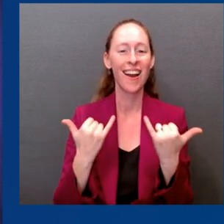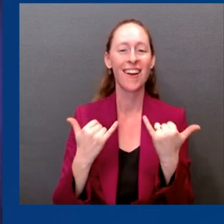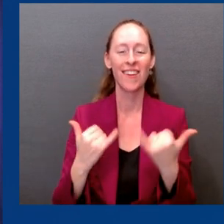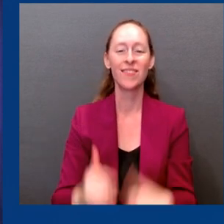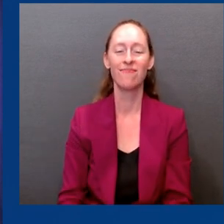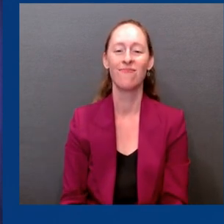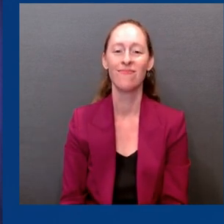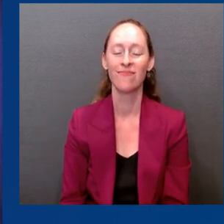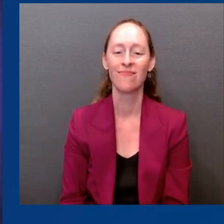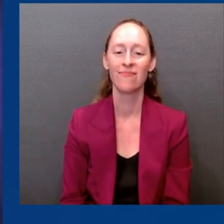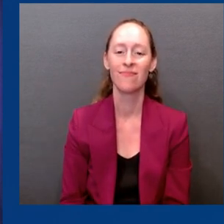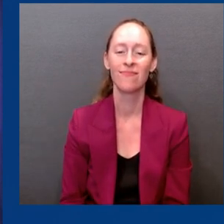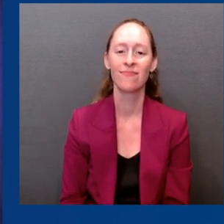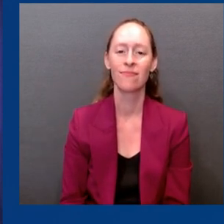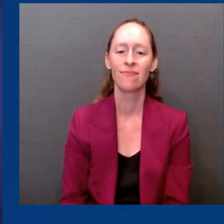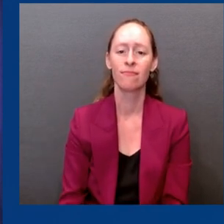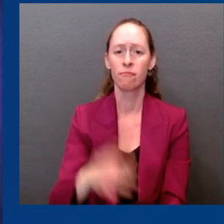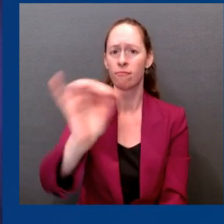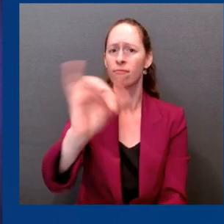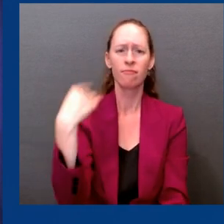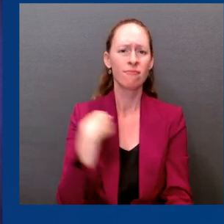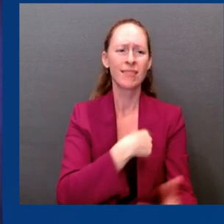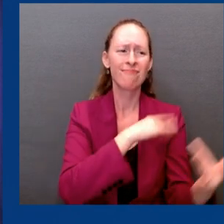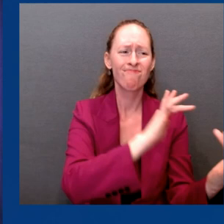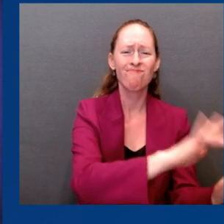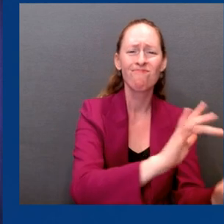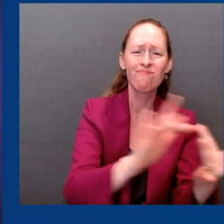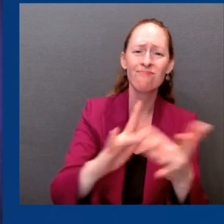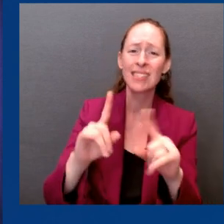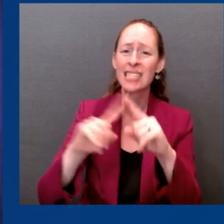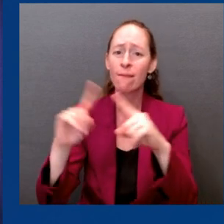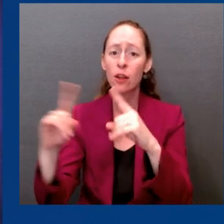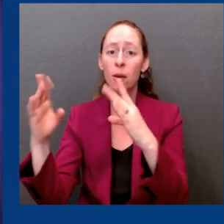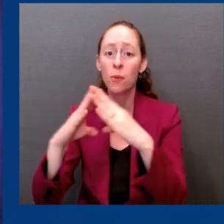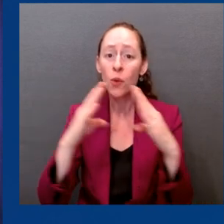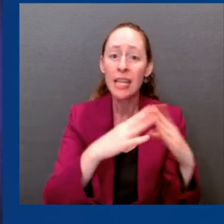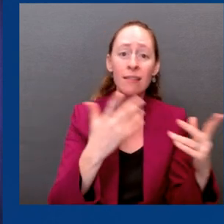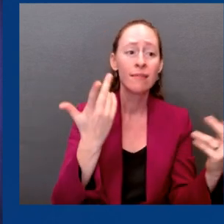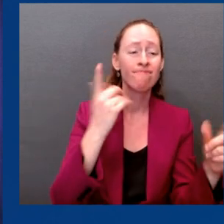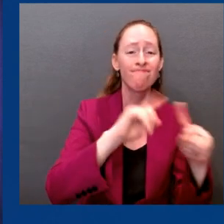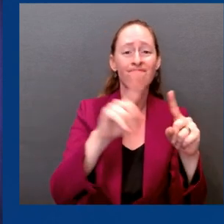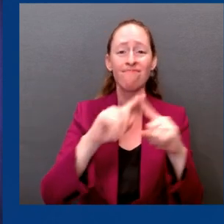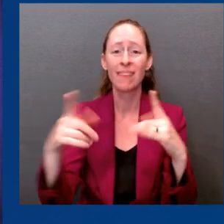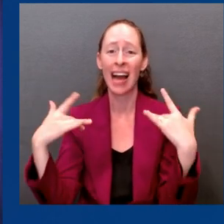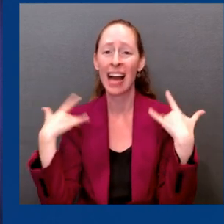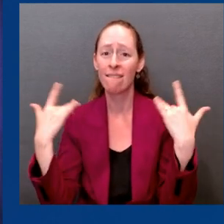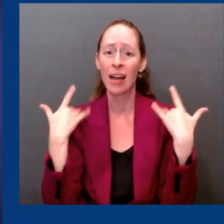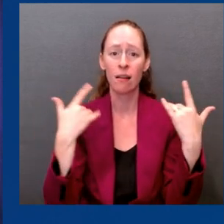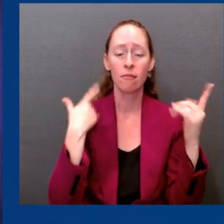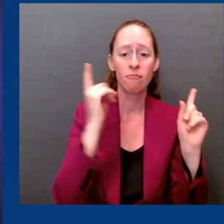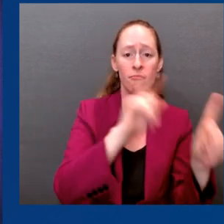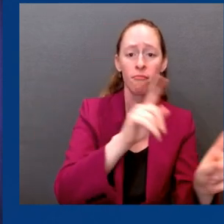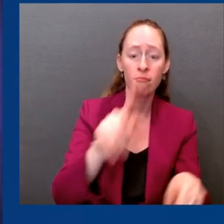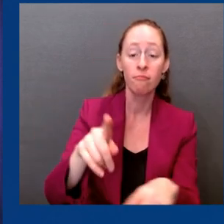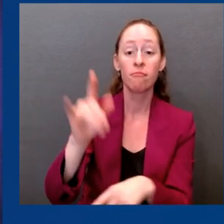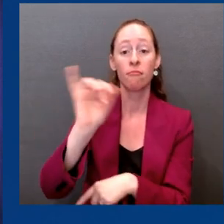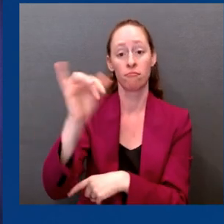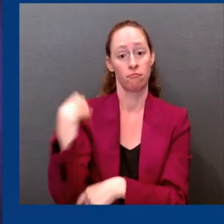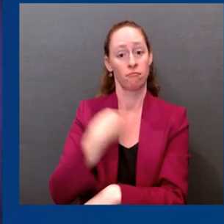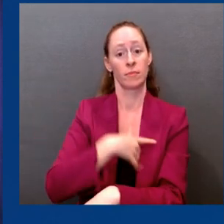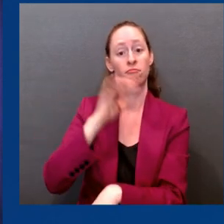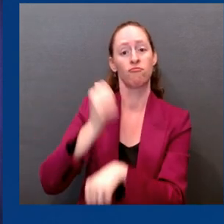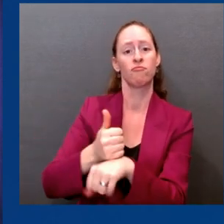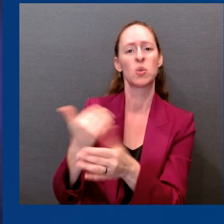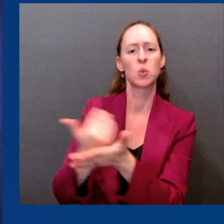we launched the COVID-19 Community Corps, a national network of nearly 20,000 community leaders and volunteers who serve as